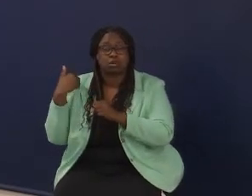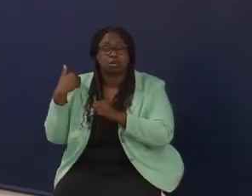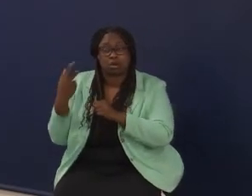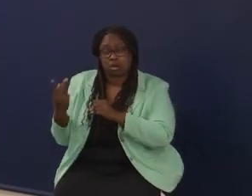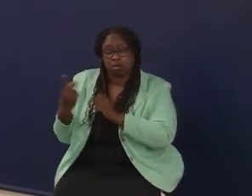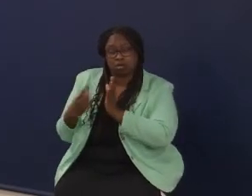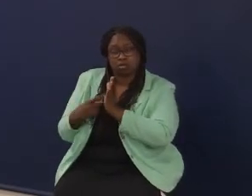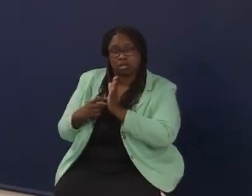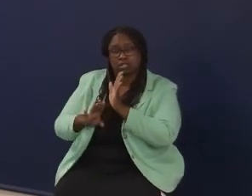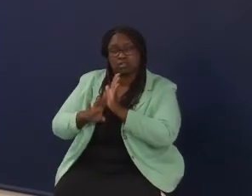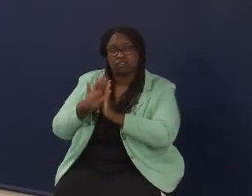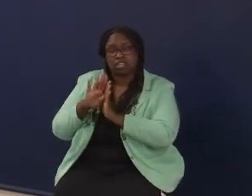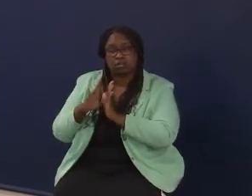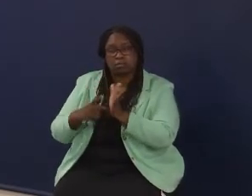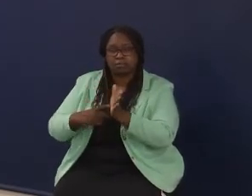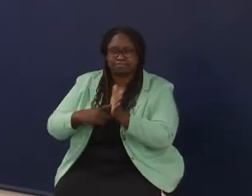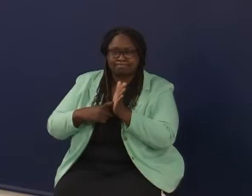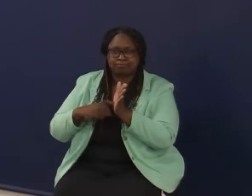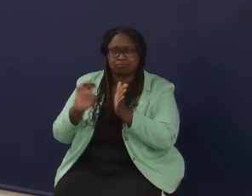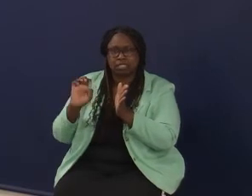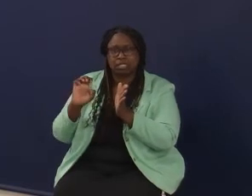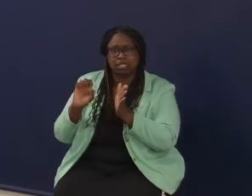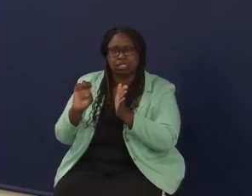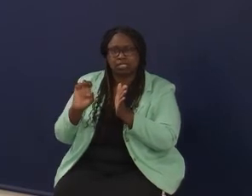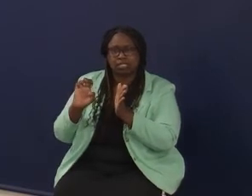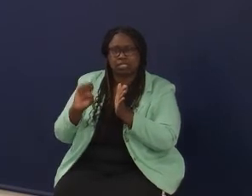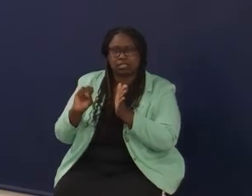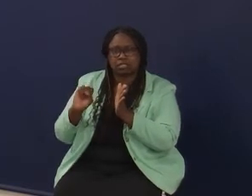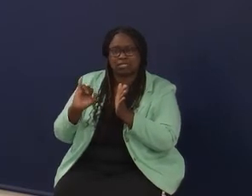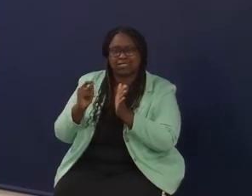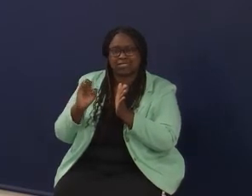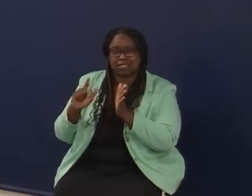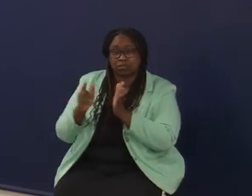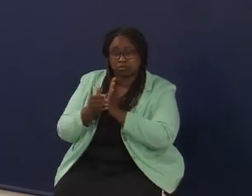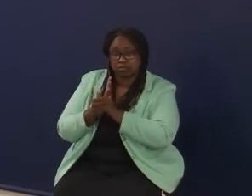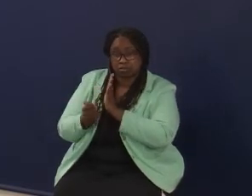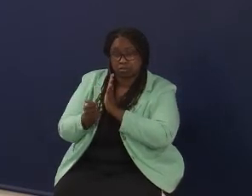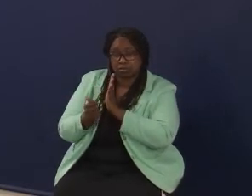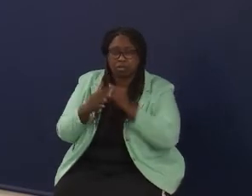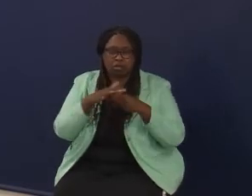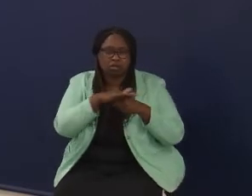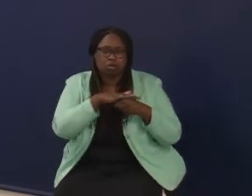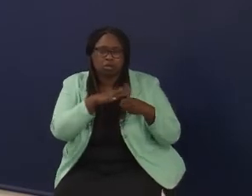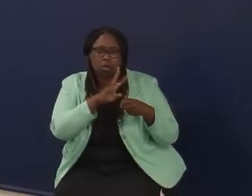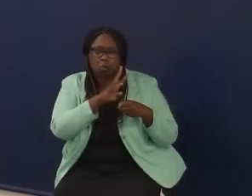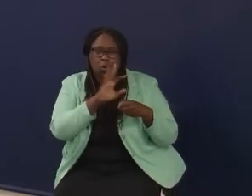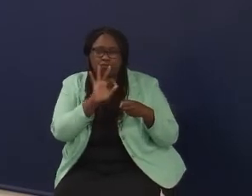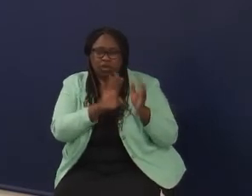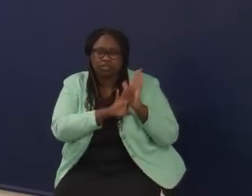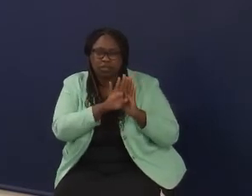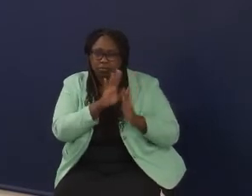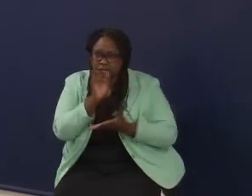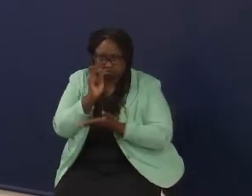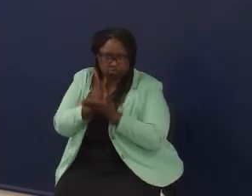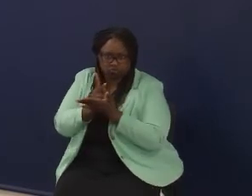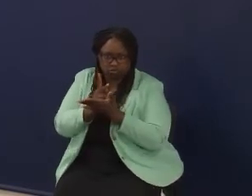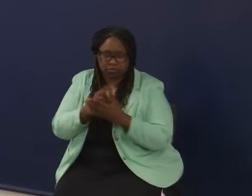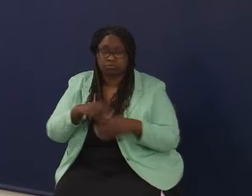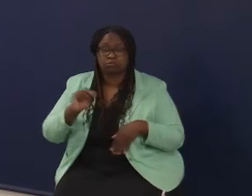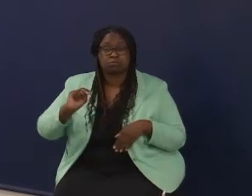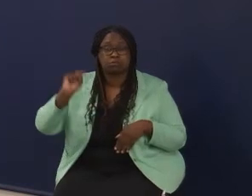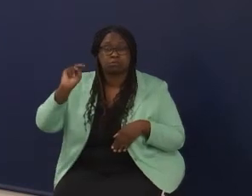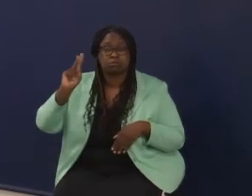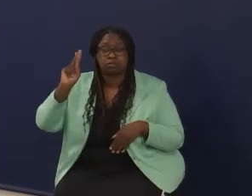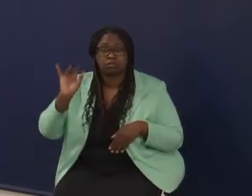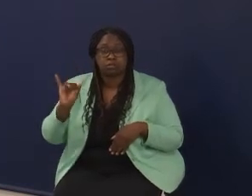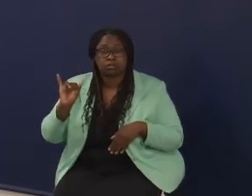develop essential skills and get those approved by the local workforce development. So, for example, in Northern Kentucky,